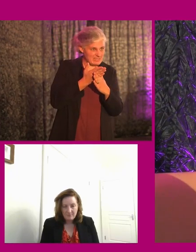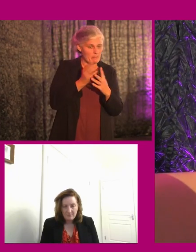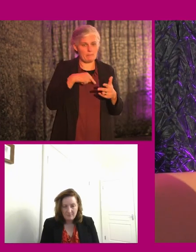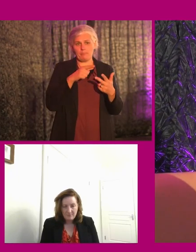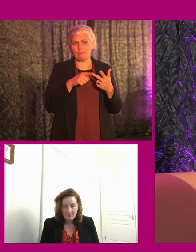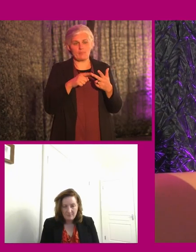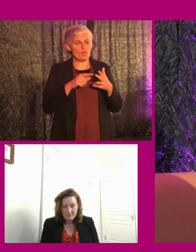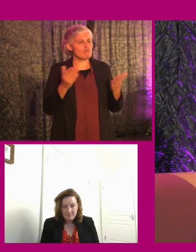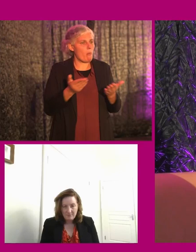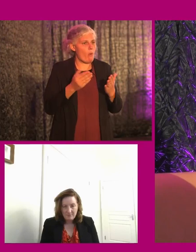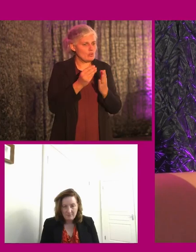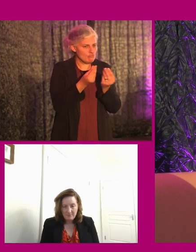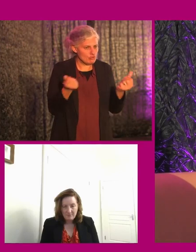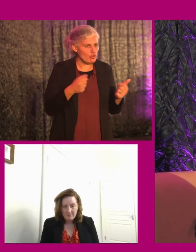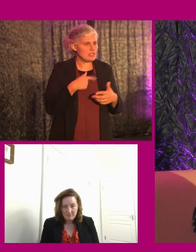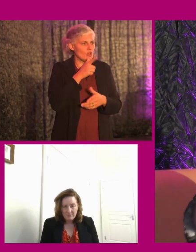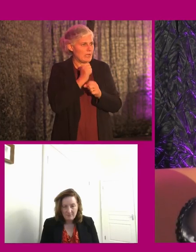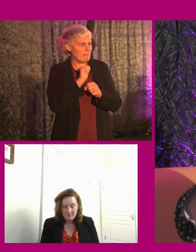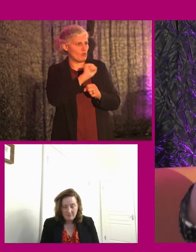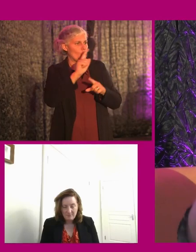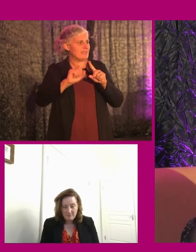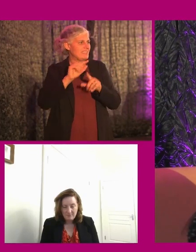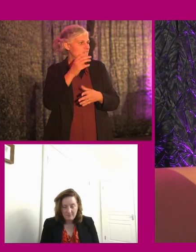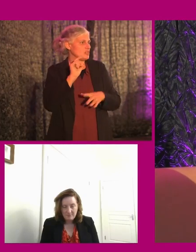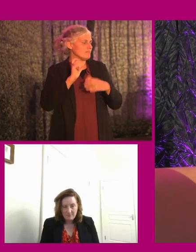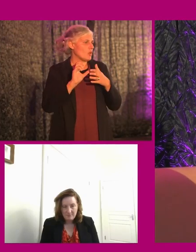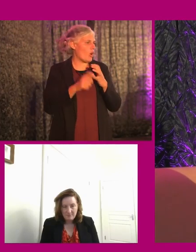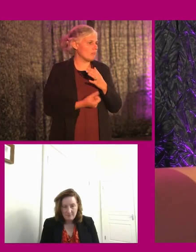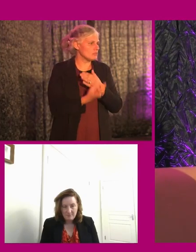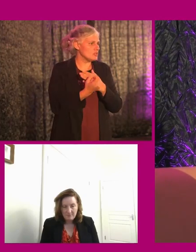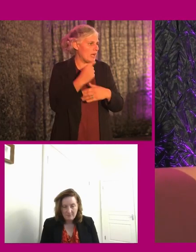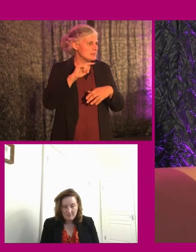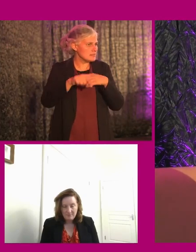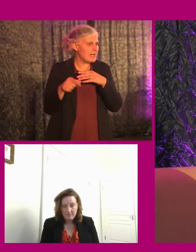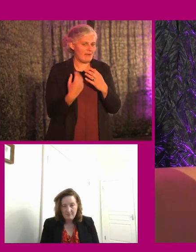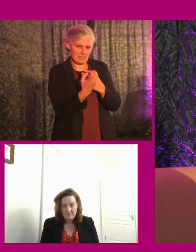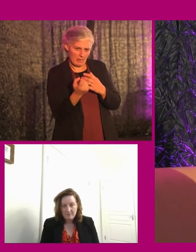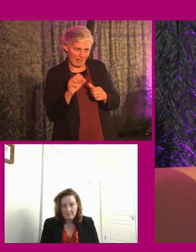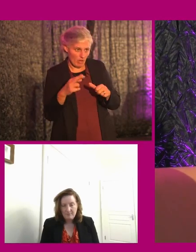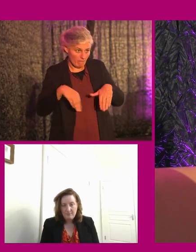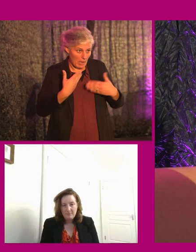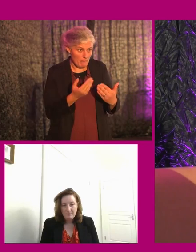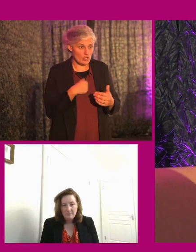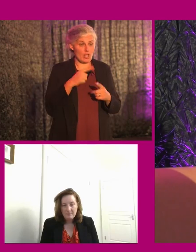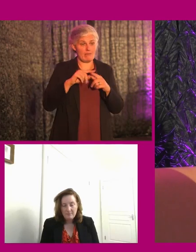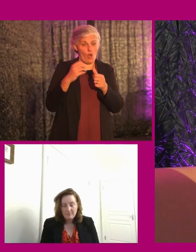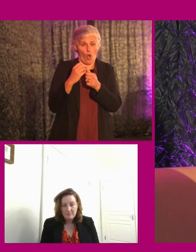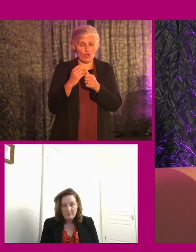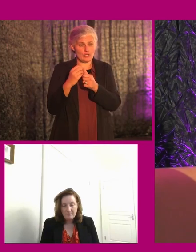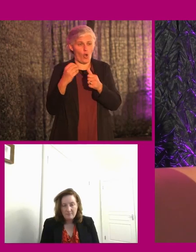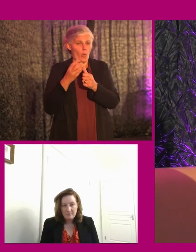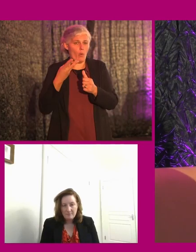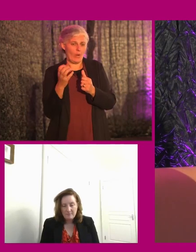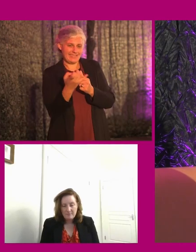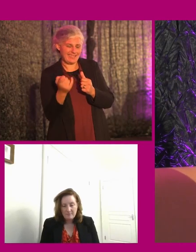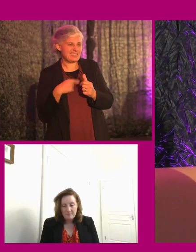promotional material, you know, talking about all your different opportunities? Does it have subtitles? Does your graphics have alternative text? Like even that